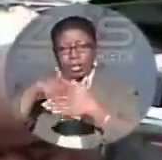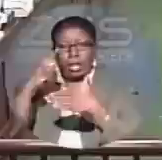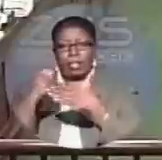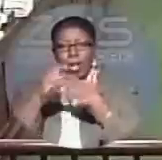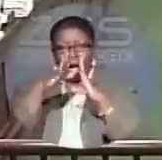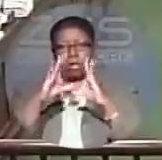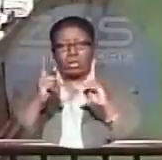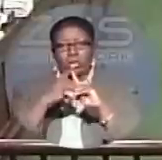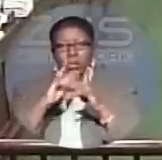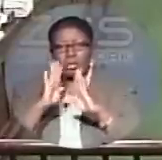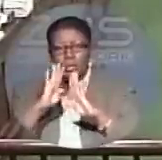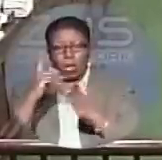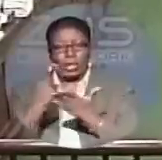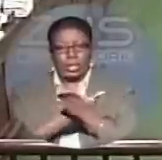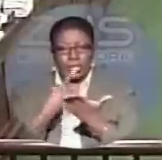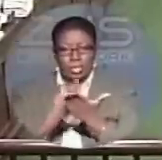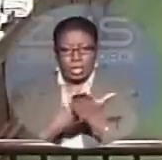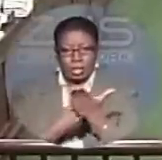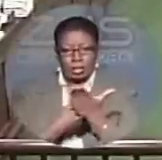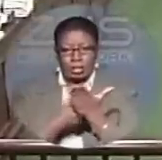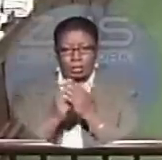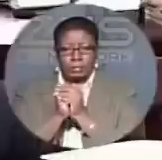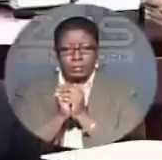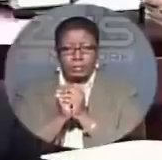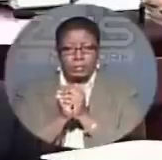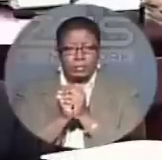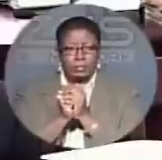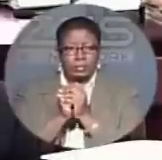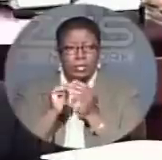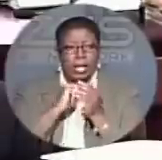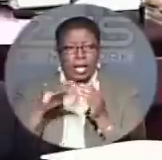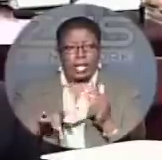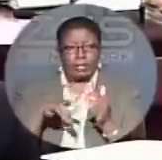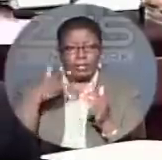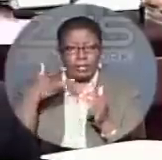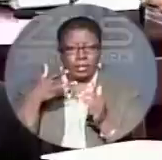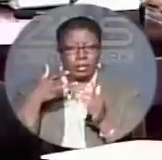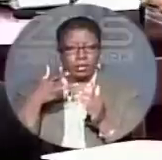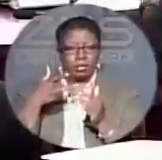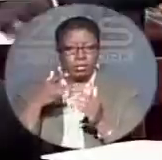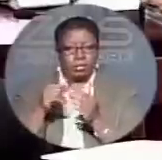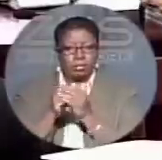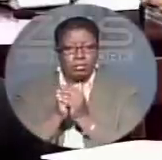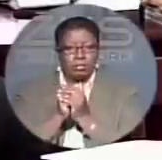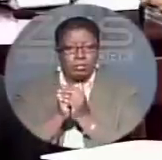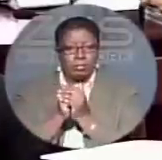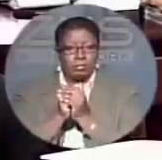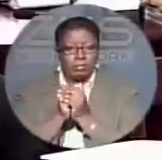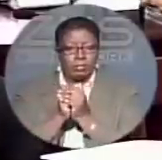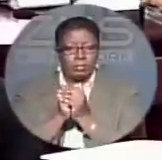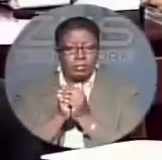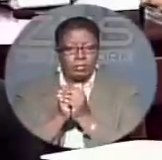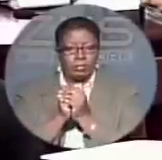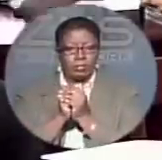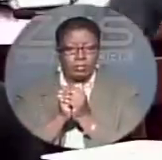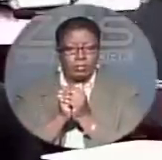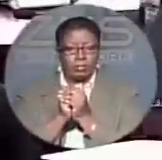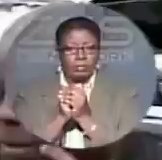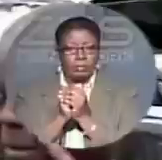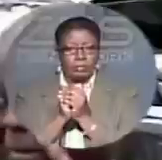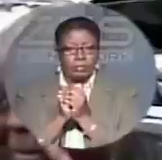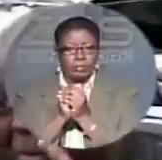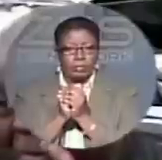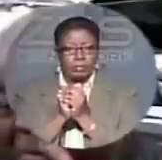also lambasted the Speaker for his ruling. I feel ambushed by you, sir. I know how my members say. And that's